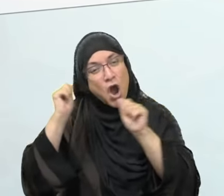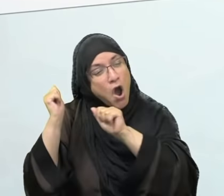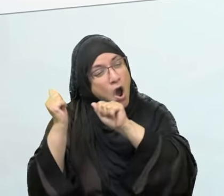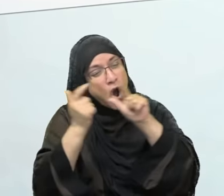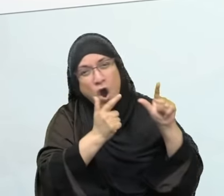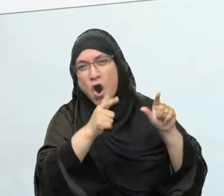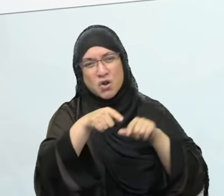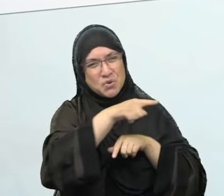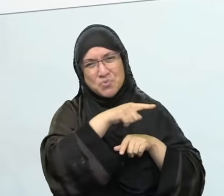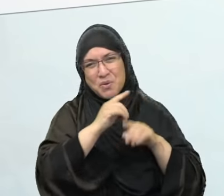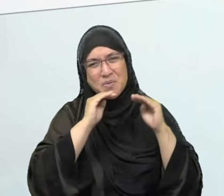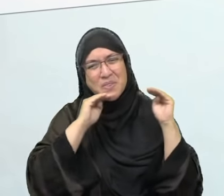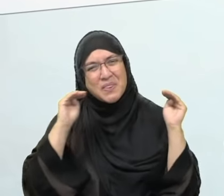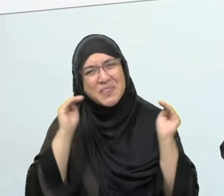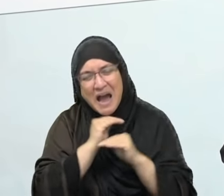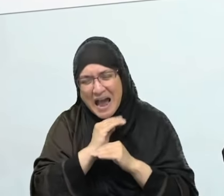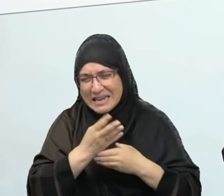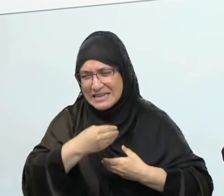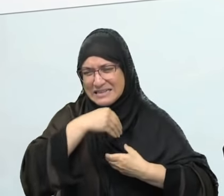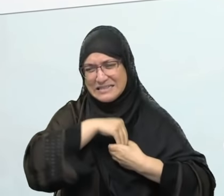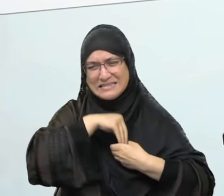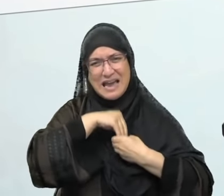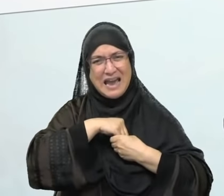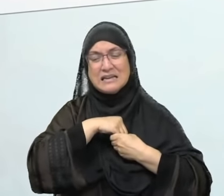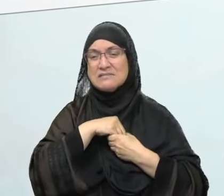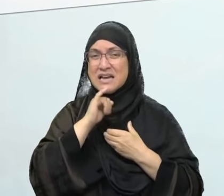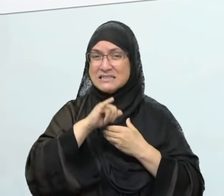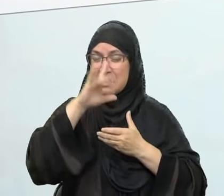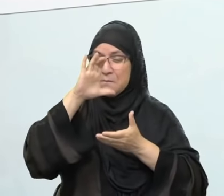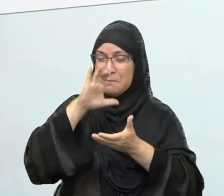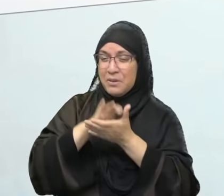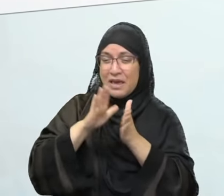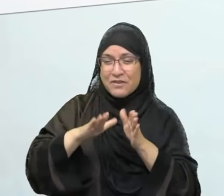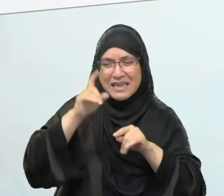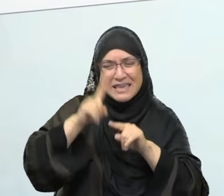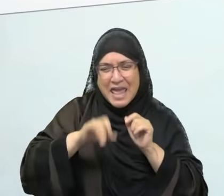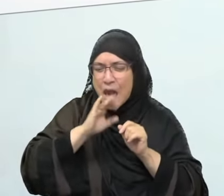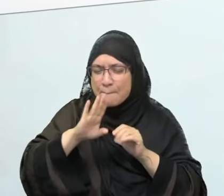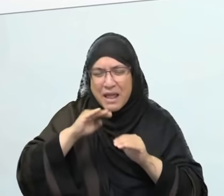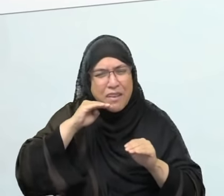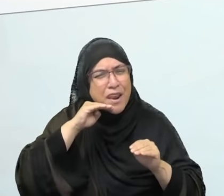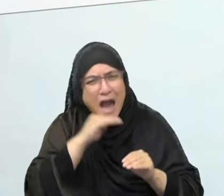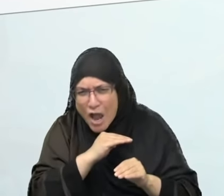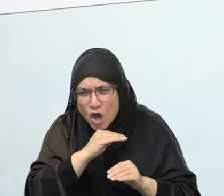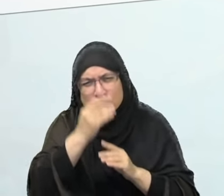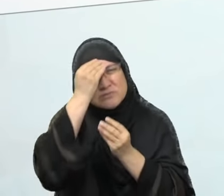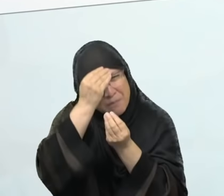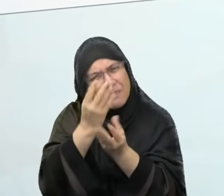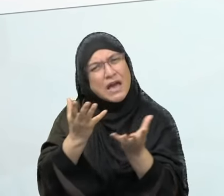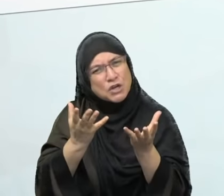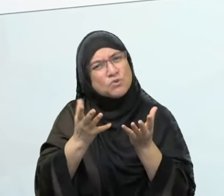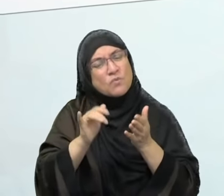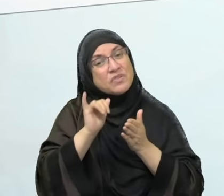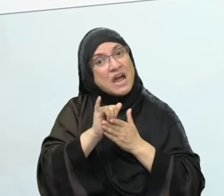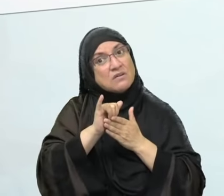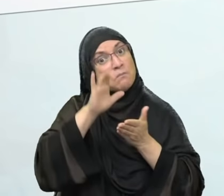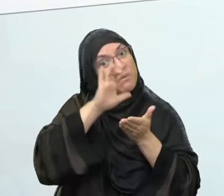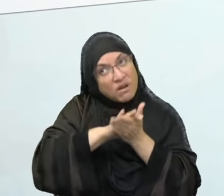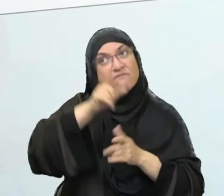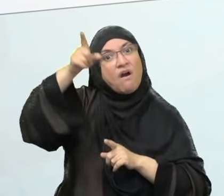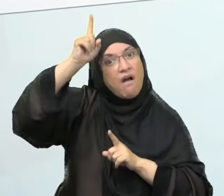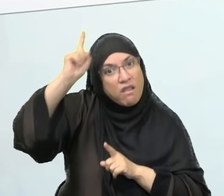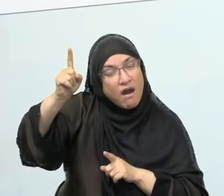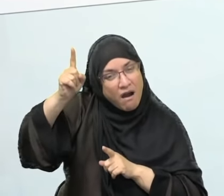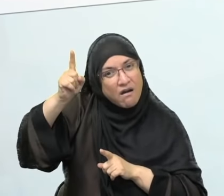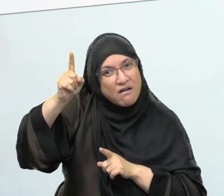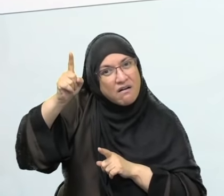cowardly, and from being miserly, from being stingy. These are not traits that are looked upon as minor things. They're things